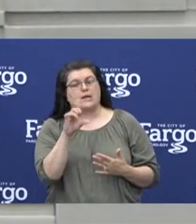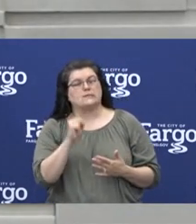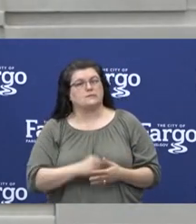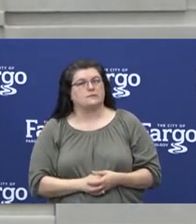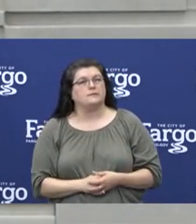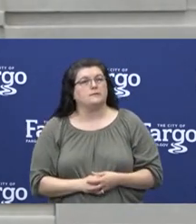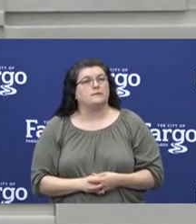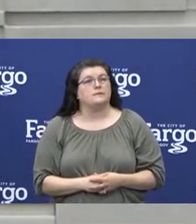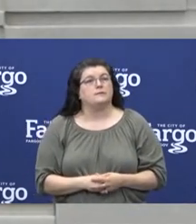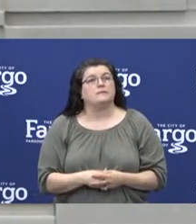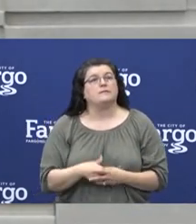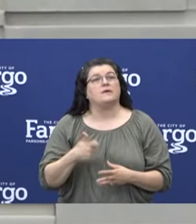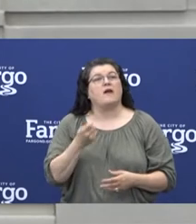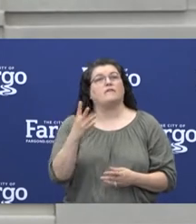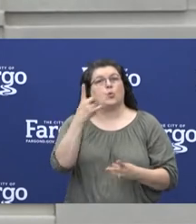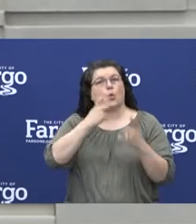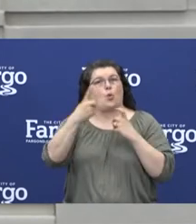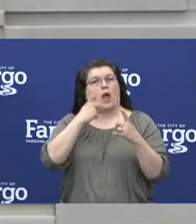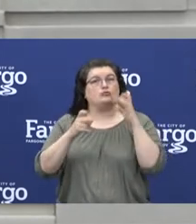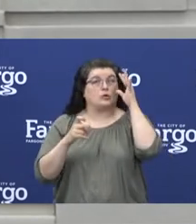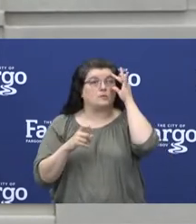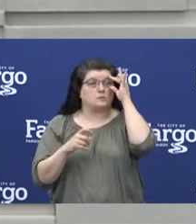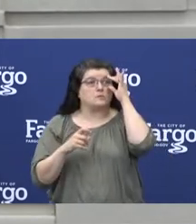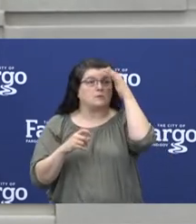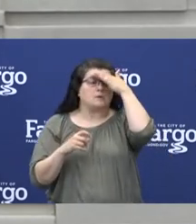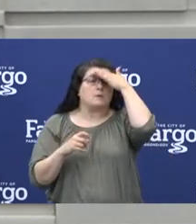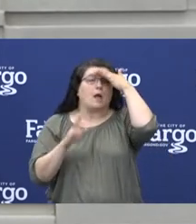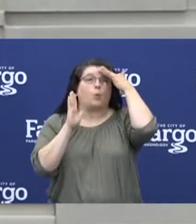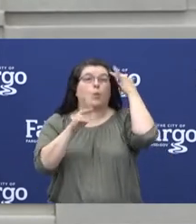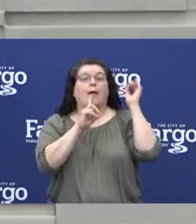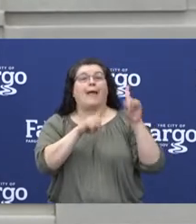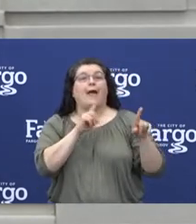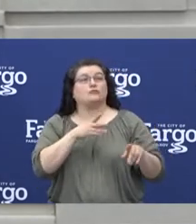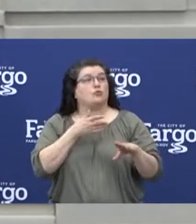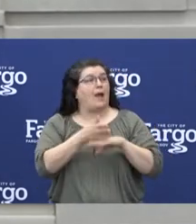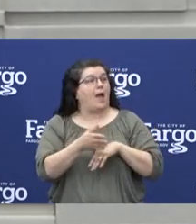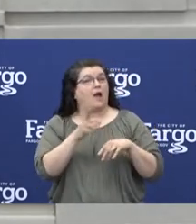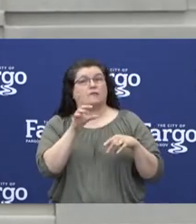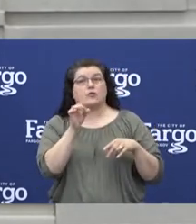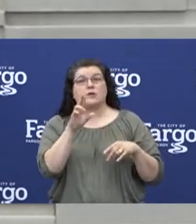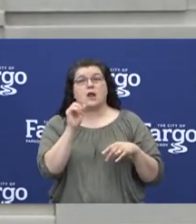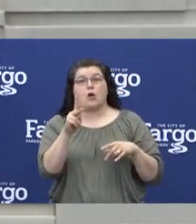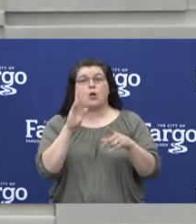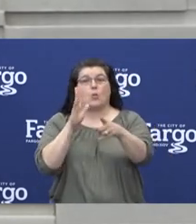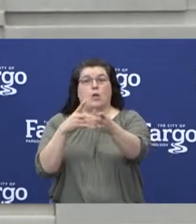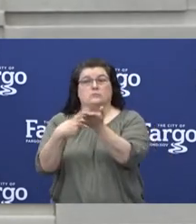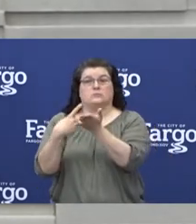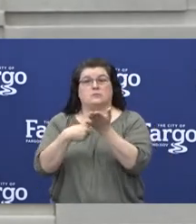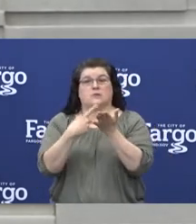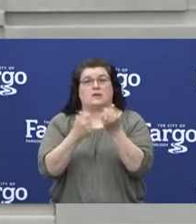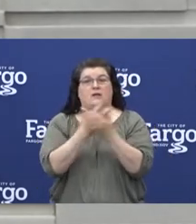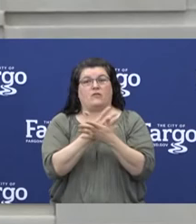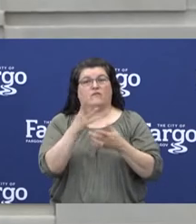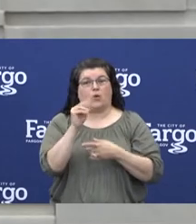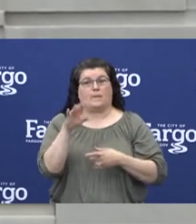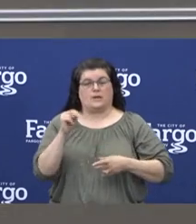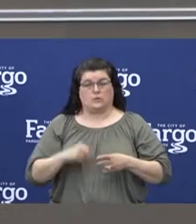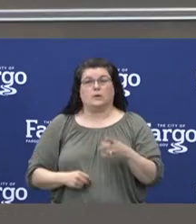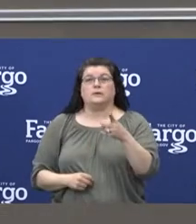We have a couple of questions coming in and so they will be answered after Derek LaPointe from Moorhead will talk to us about business in Minnesota.